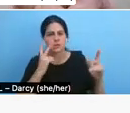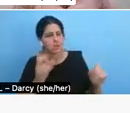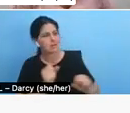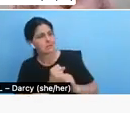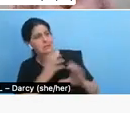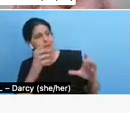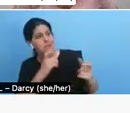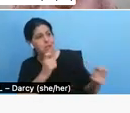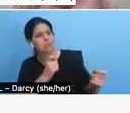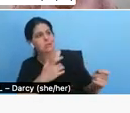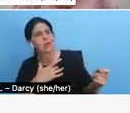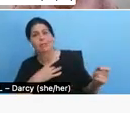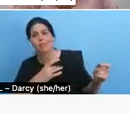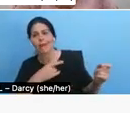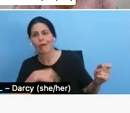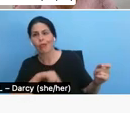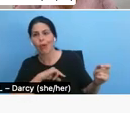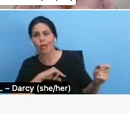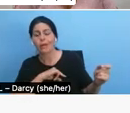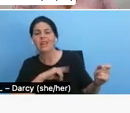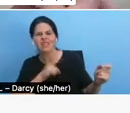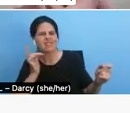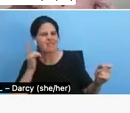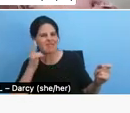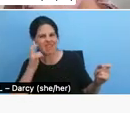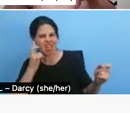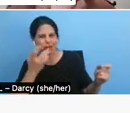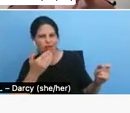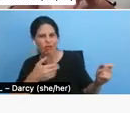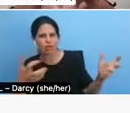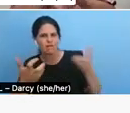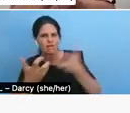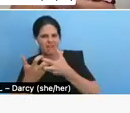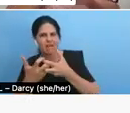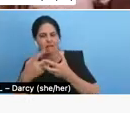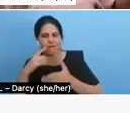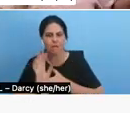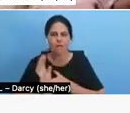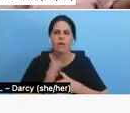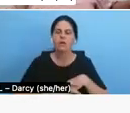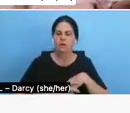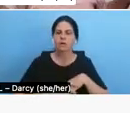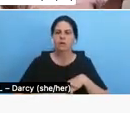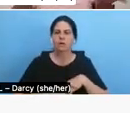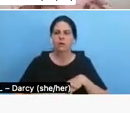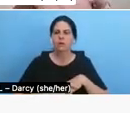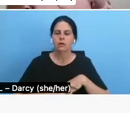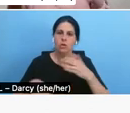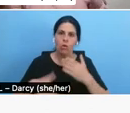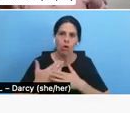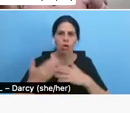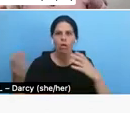quality, and they could be good fits for the film. So you already start to sort of pull between all of your visual files.